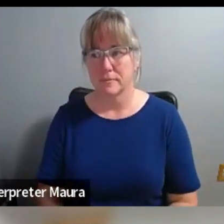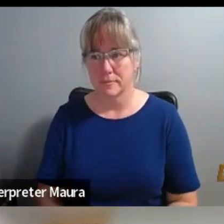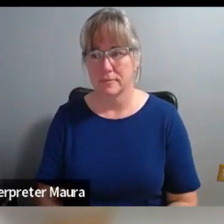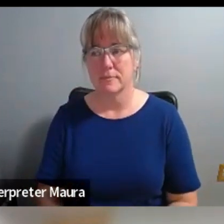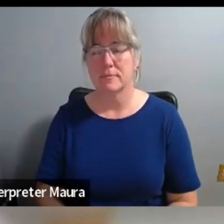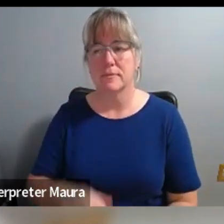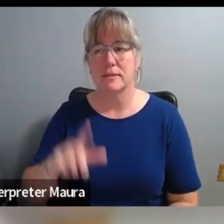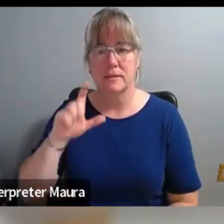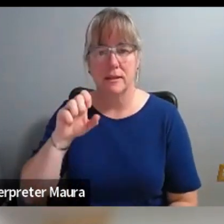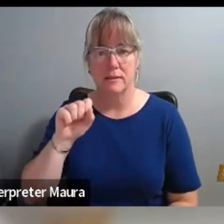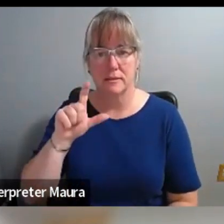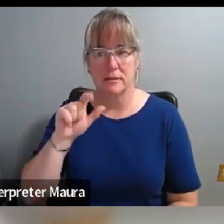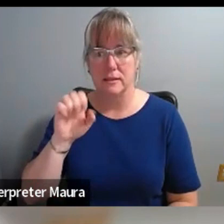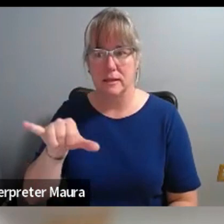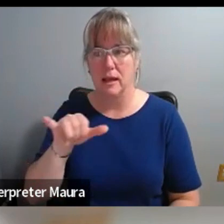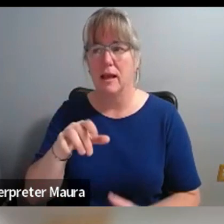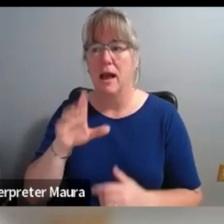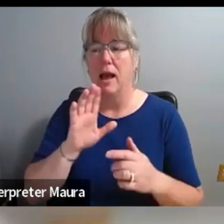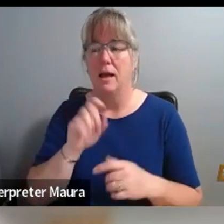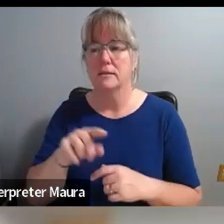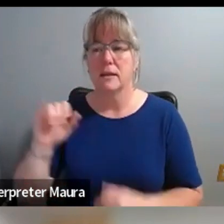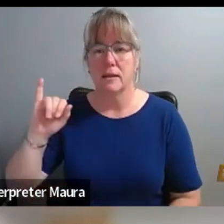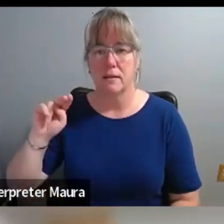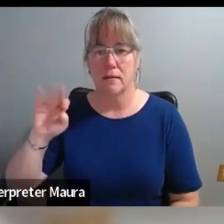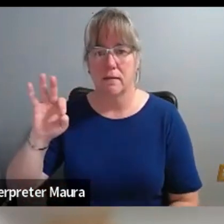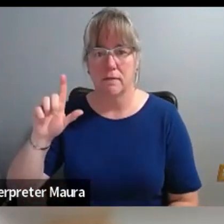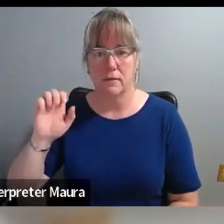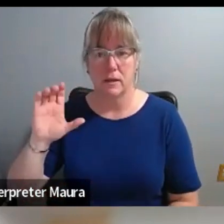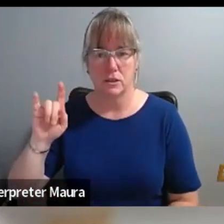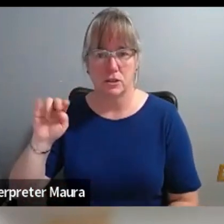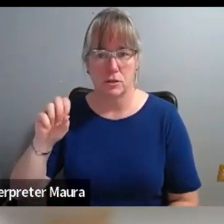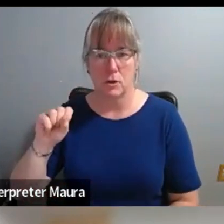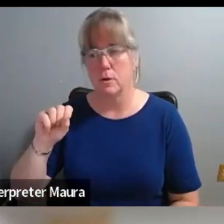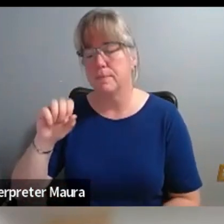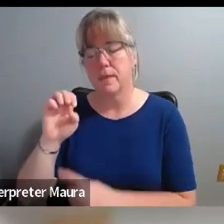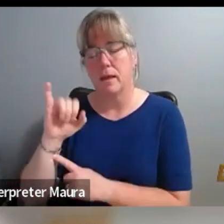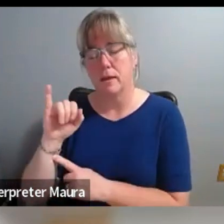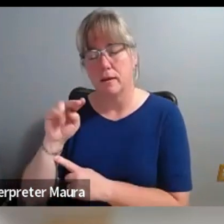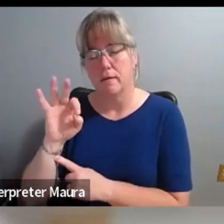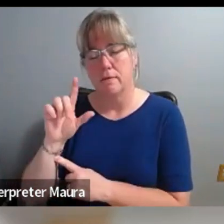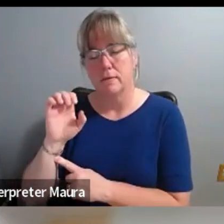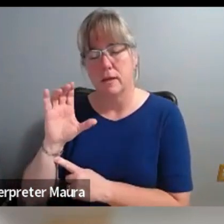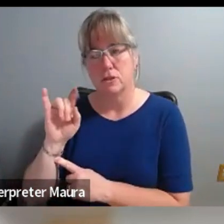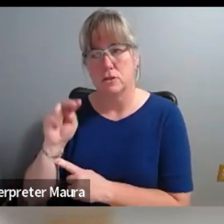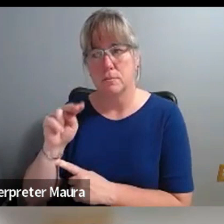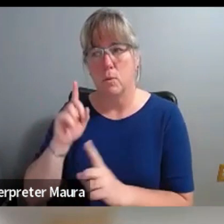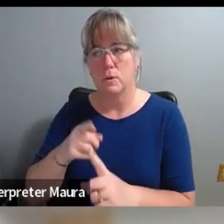of the inflection points when you had to pause and change direction? And what provoked those disruptions? Hmm.